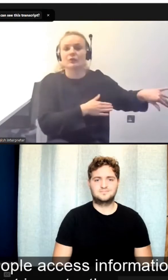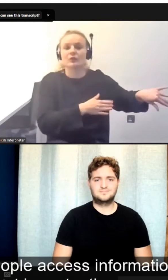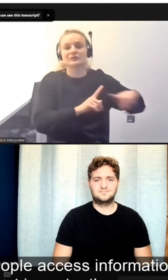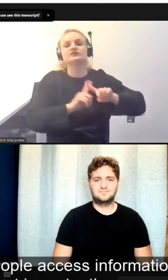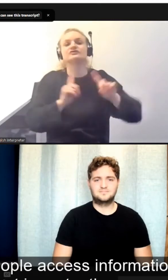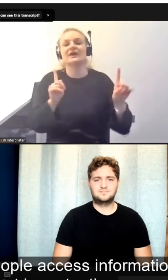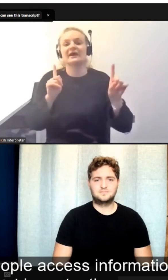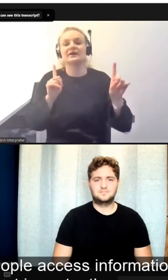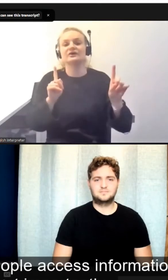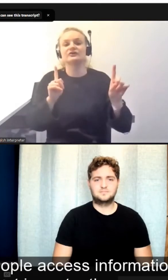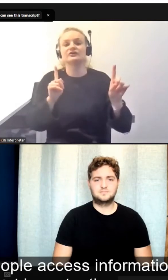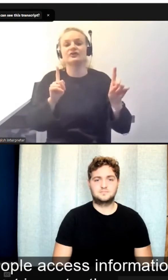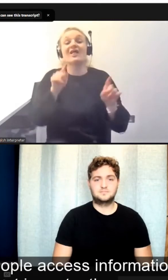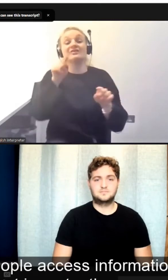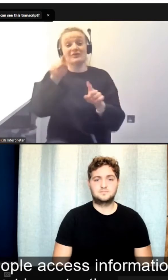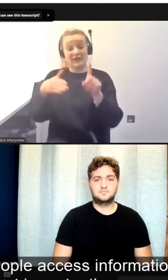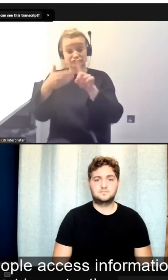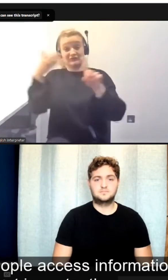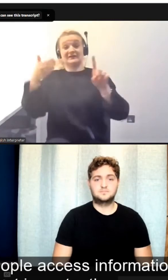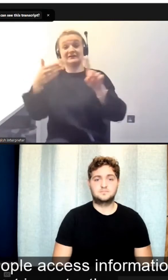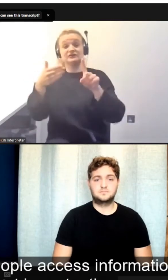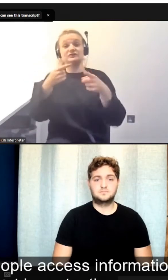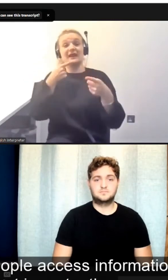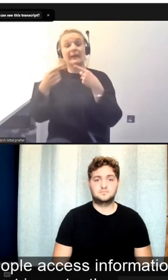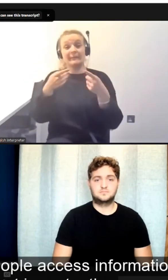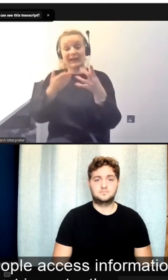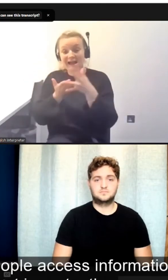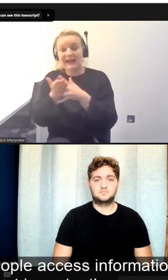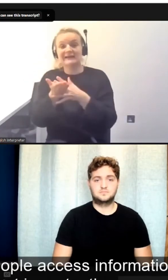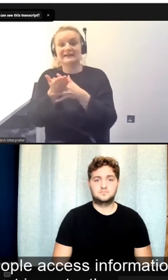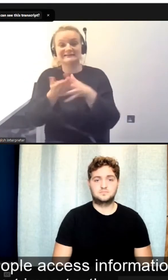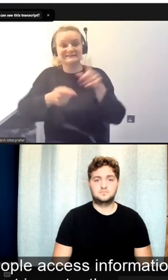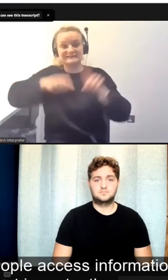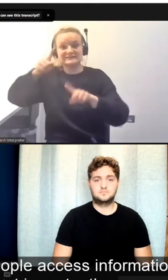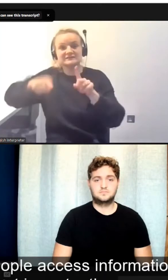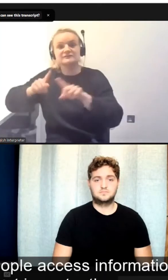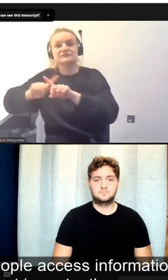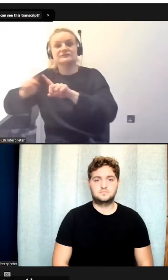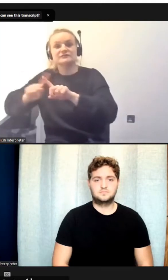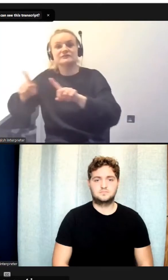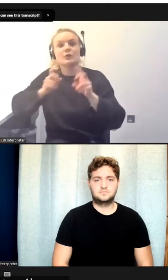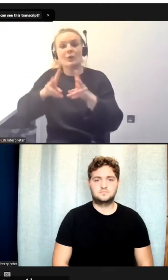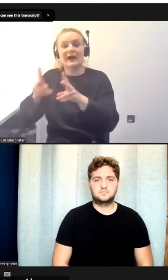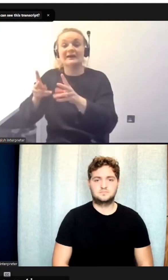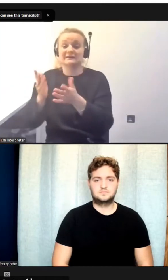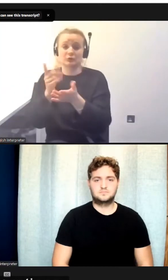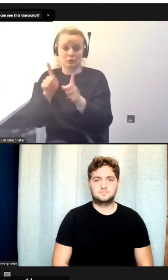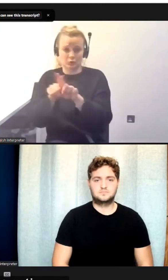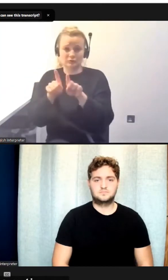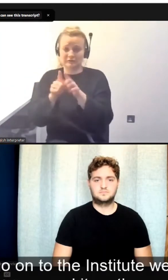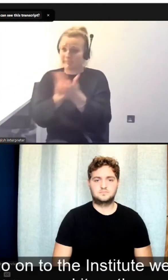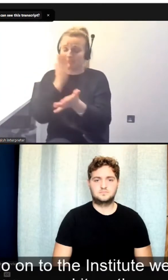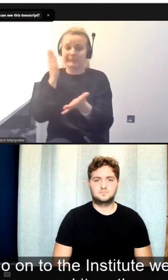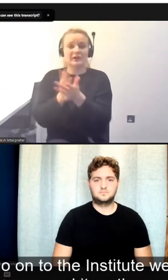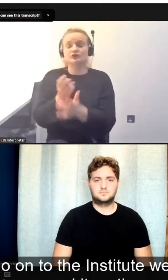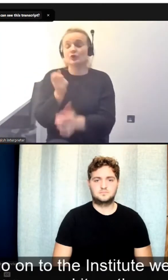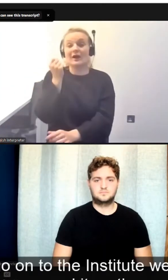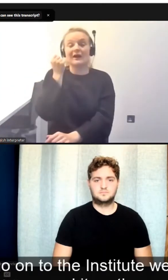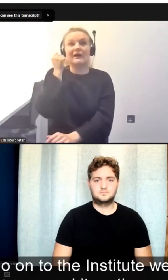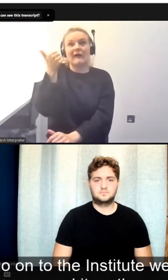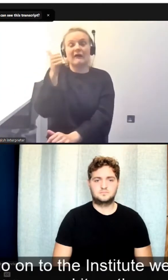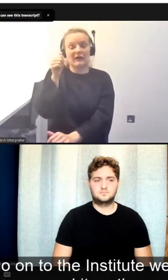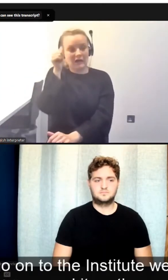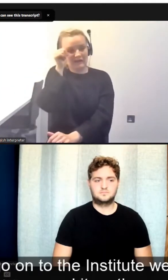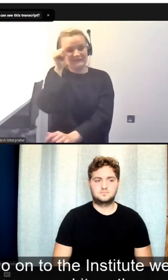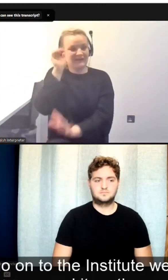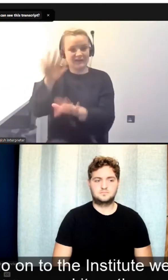people access information in different, and I think most importantly, not to make assumptions. So what I